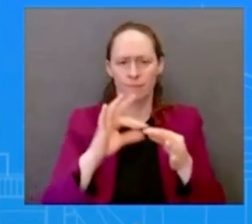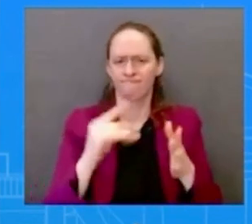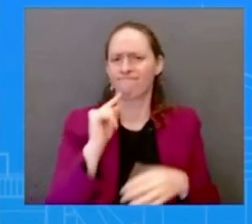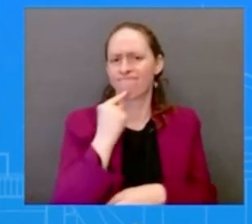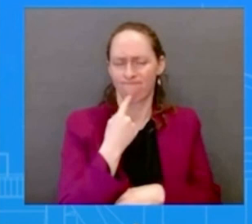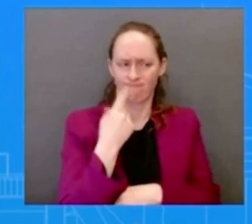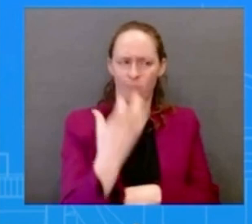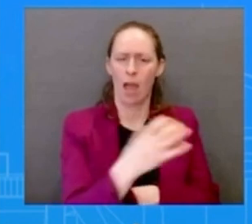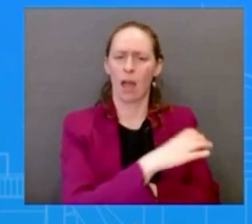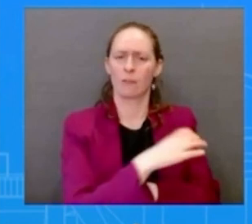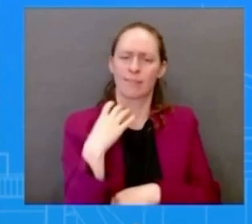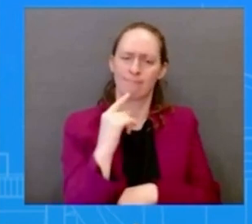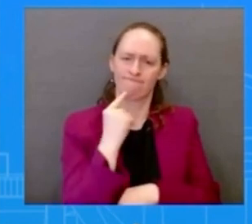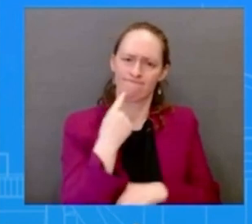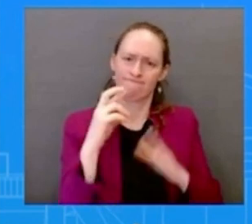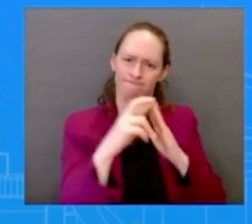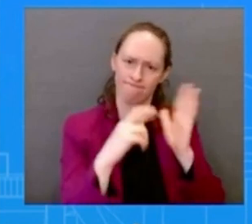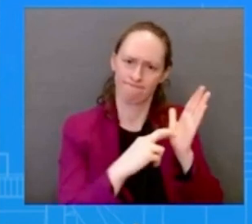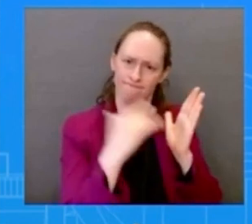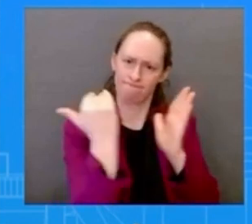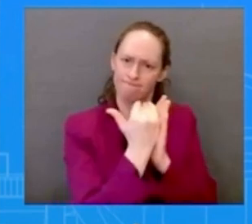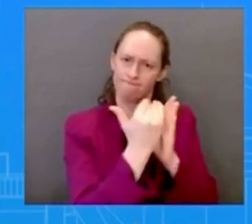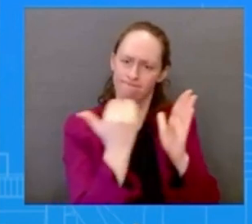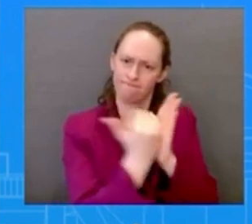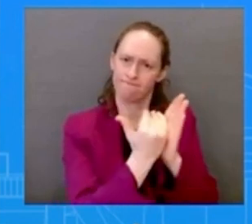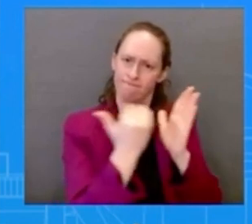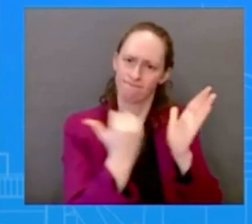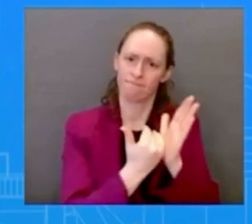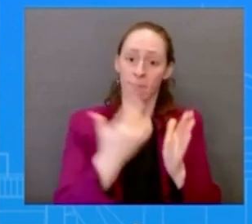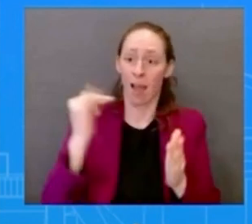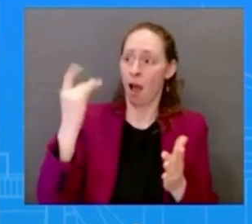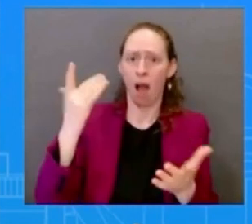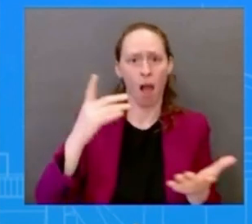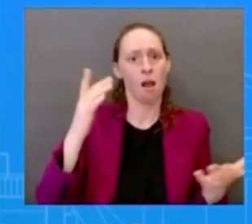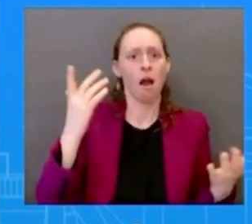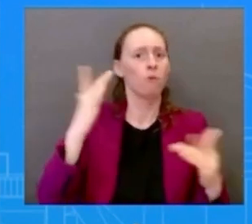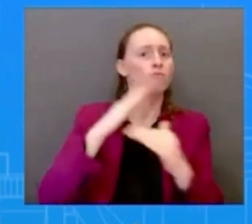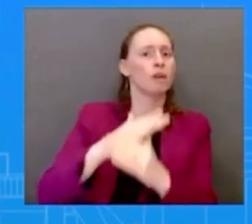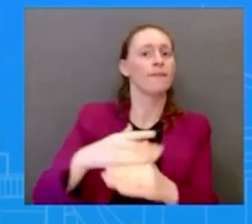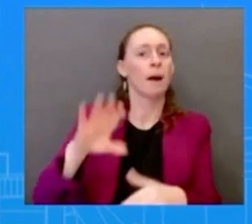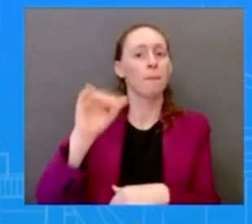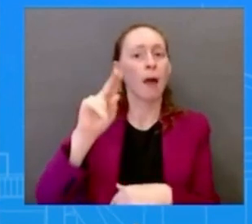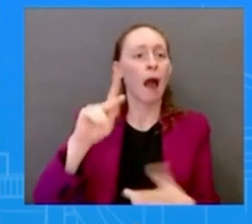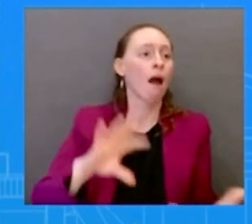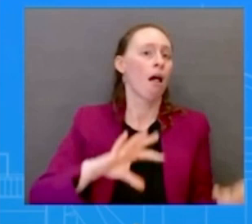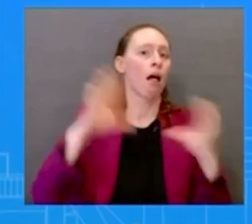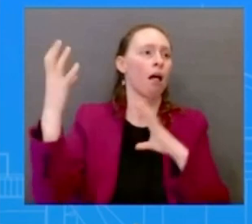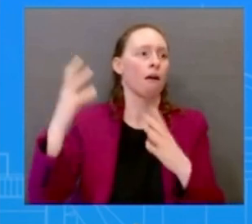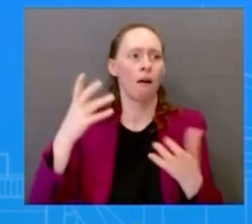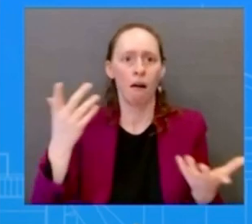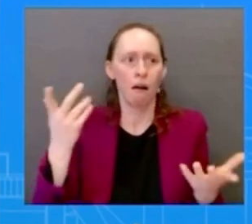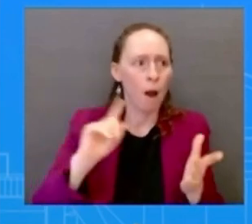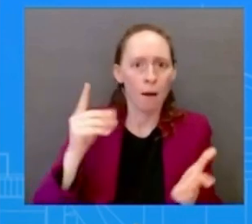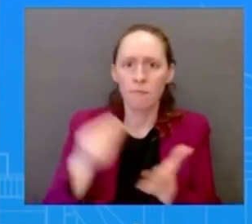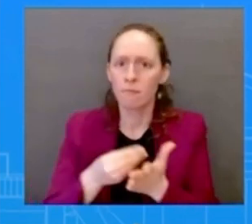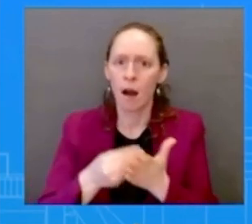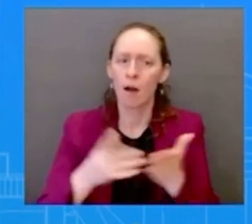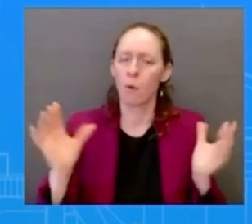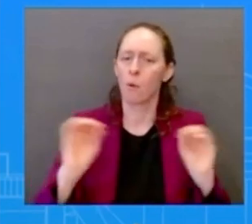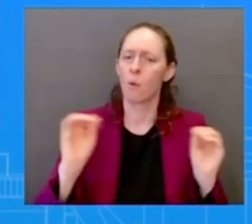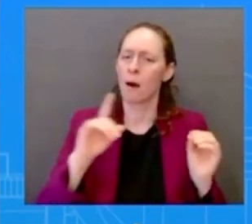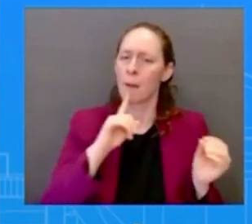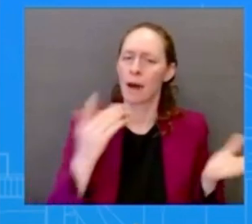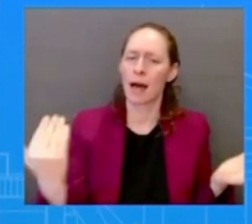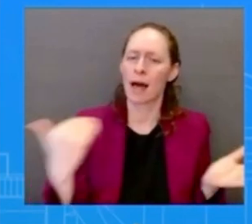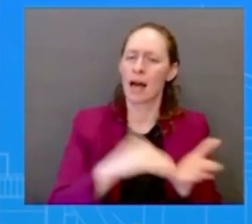happen in the future at this point can you be a little more specific in terms of precisely what the president is looking for from